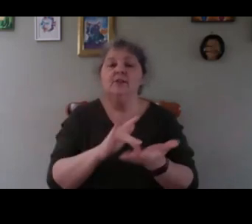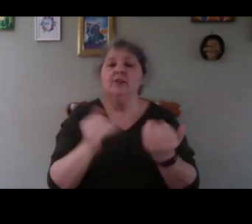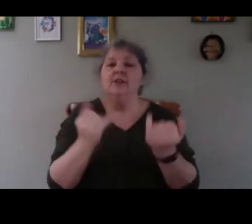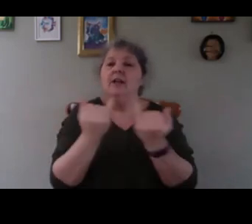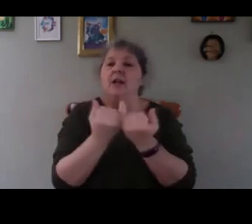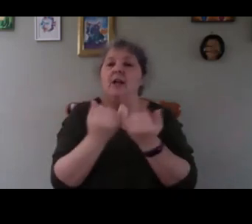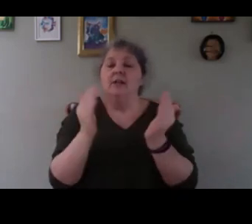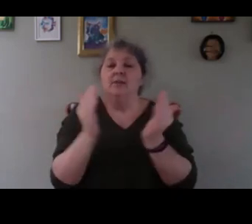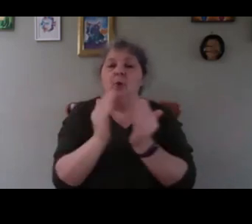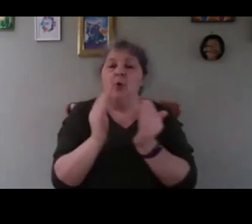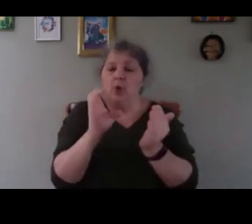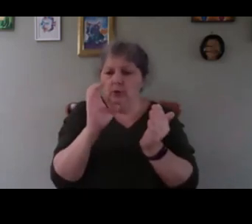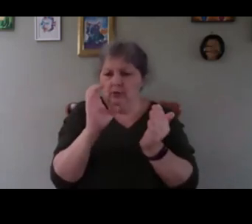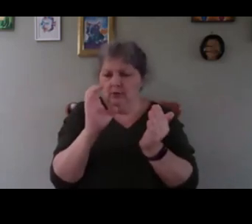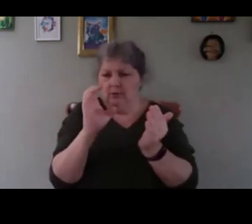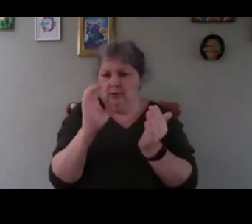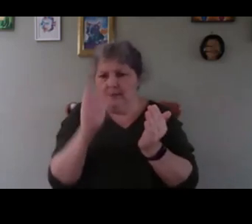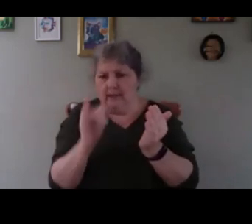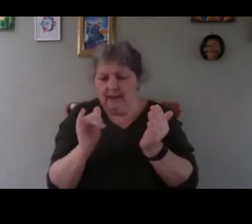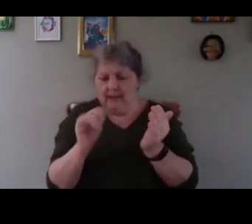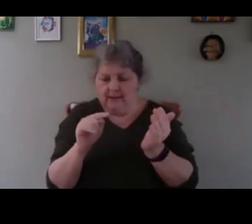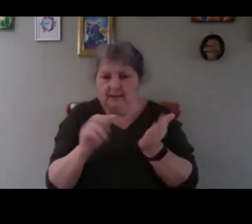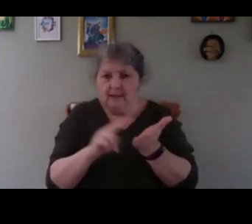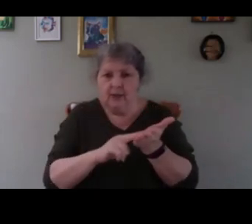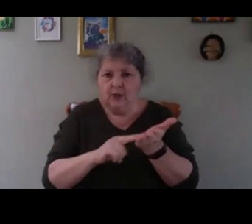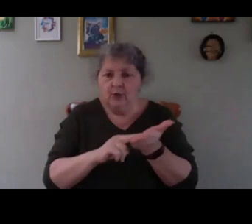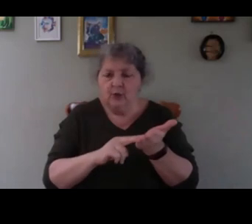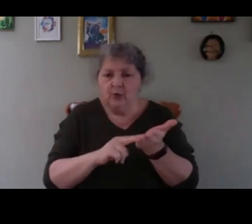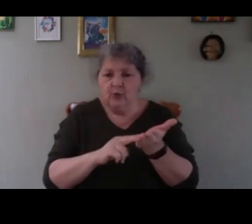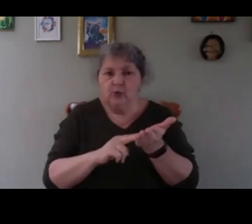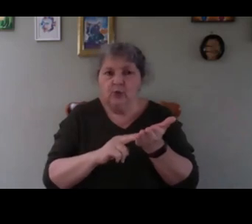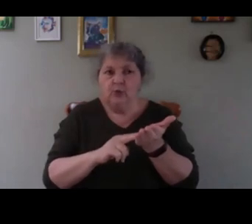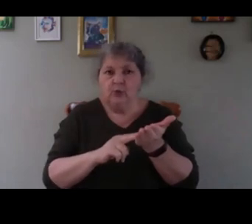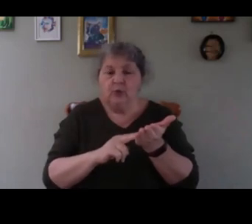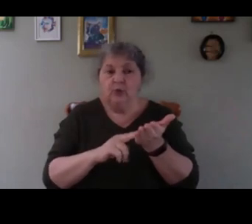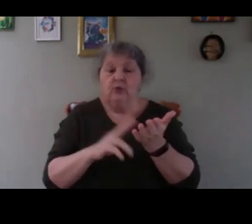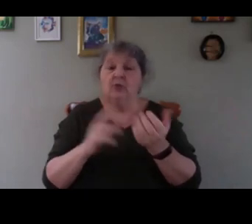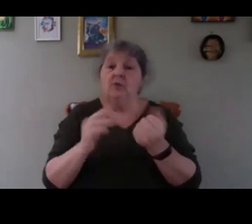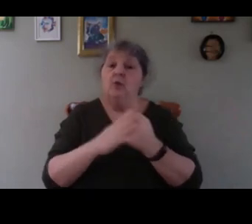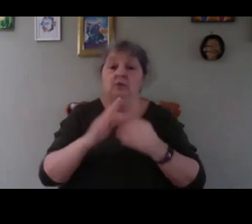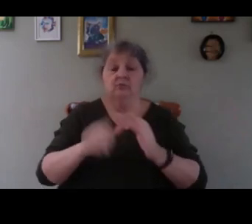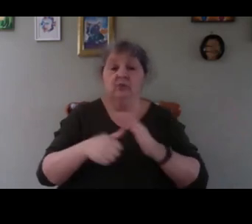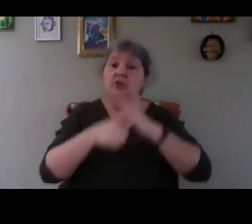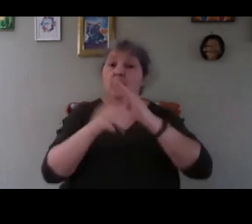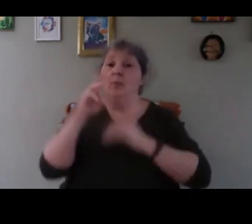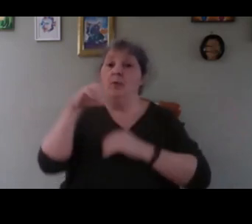and they are used to decorate the top of pots actually